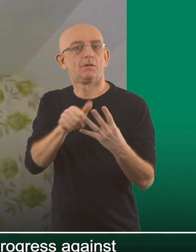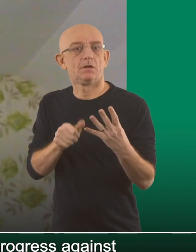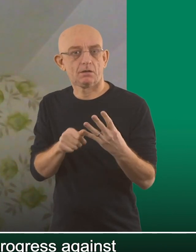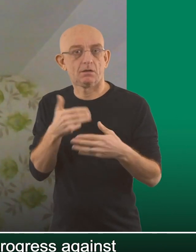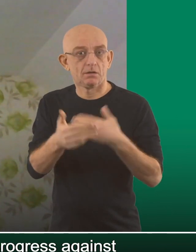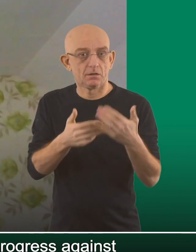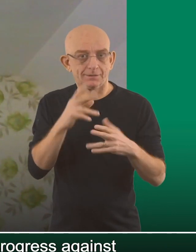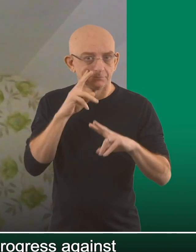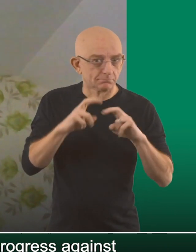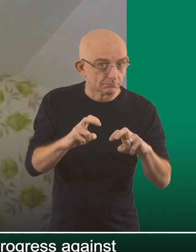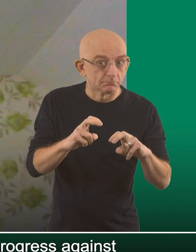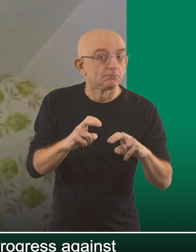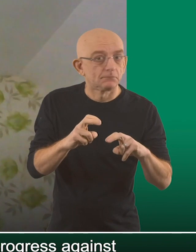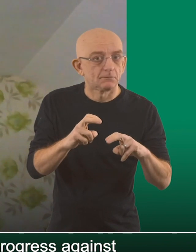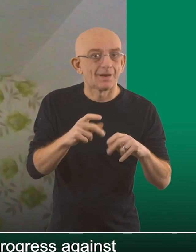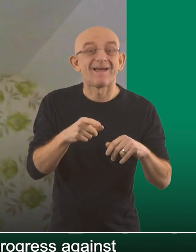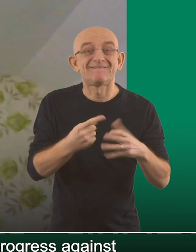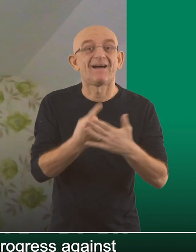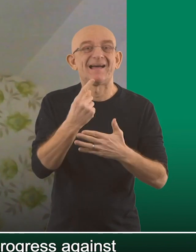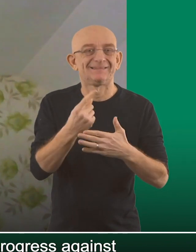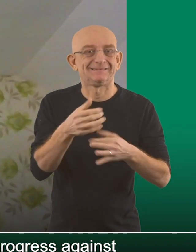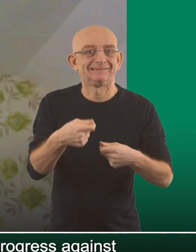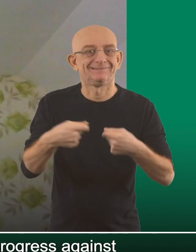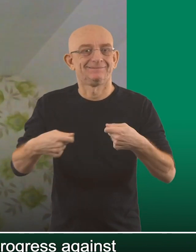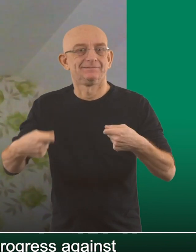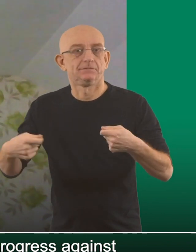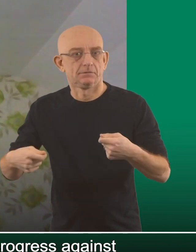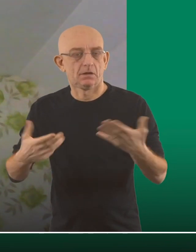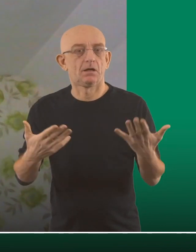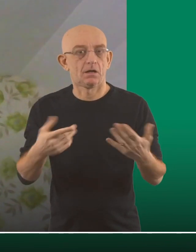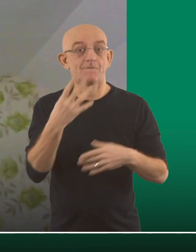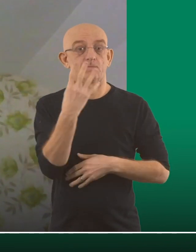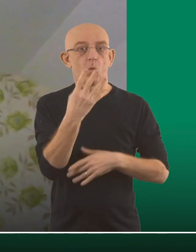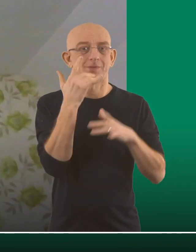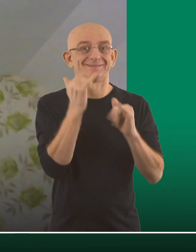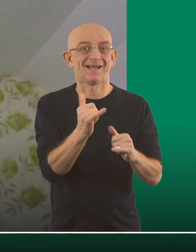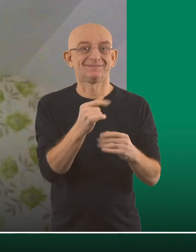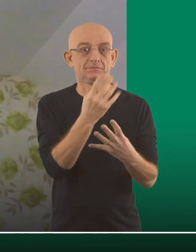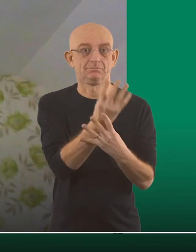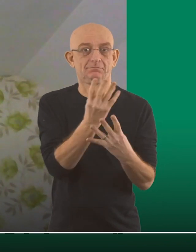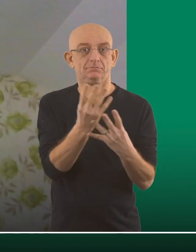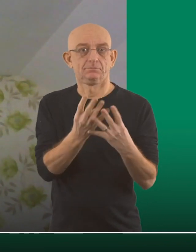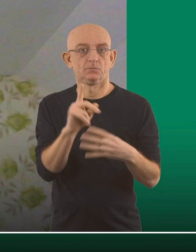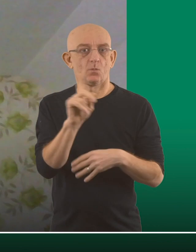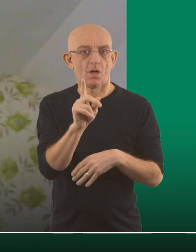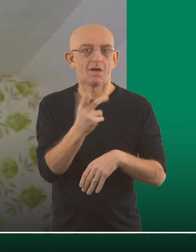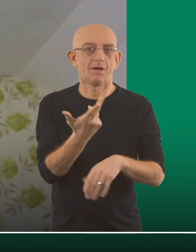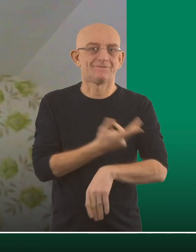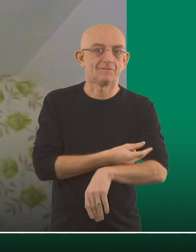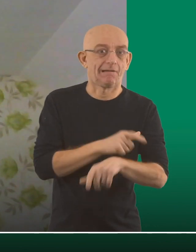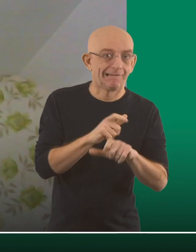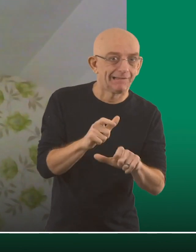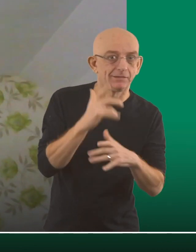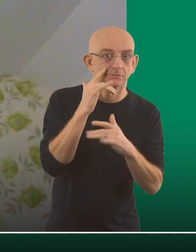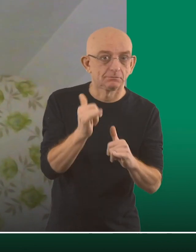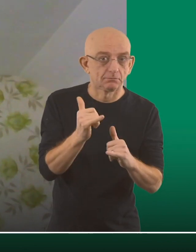against each of the measures that have been unpicked or released. So the four tests are that the